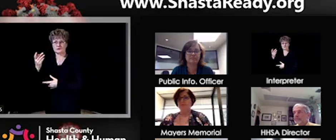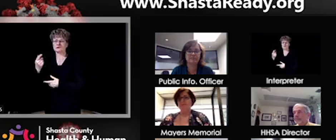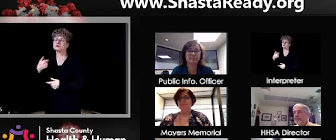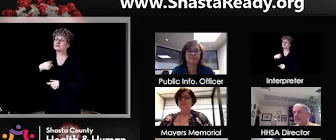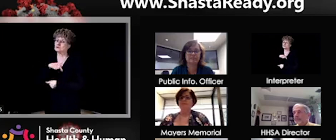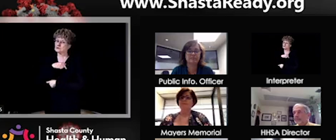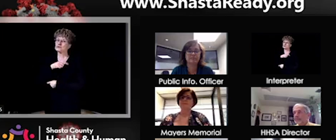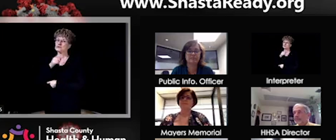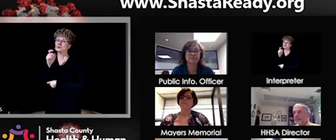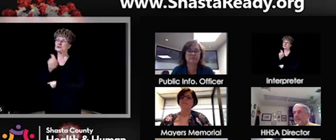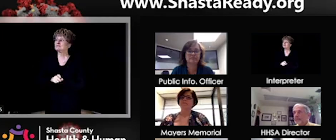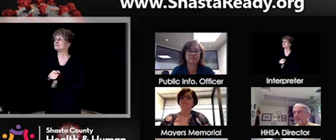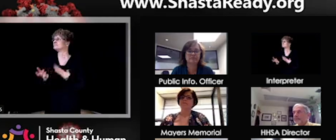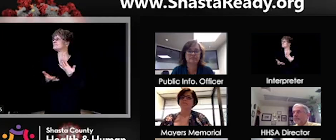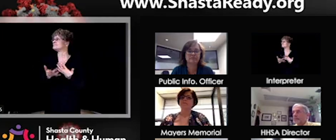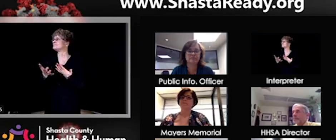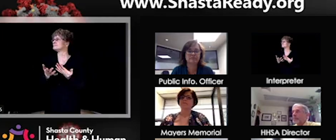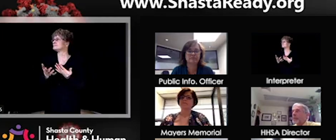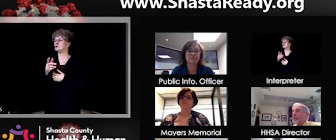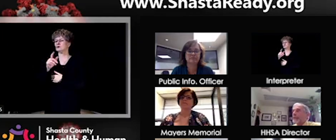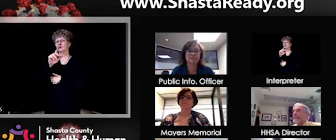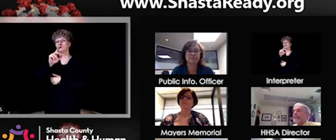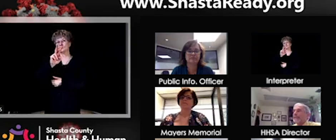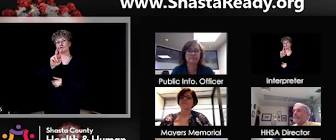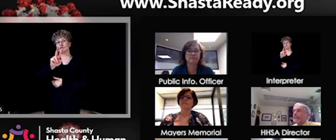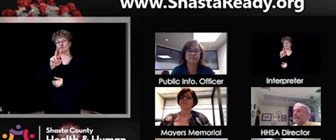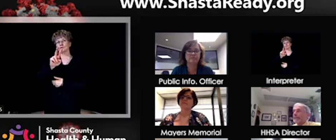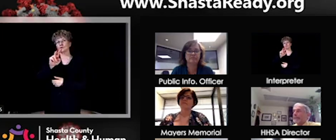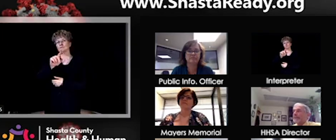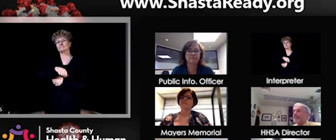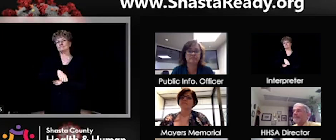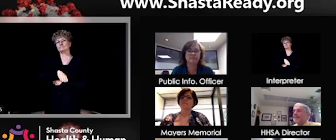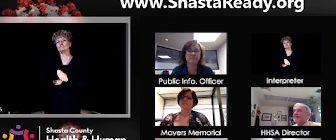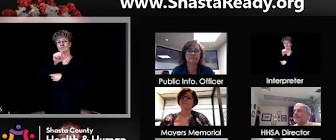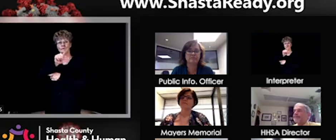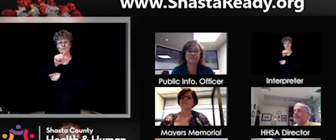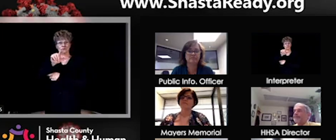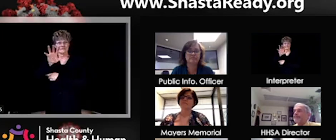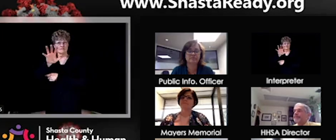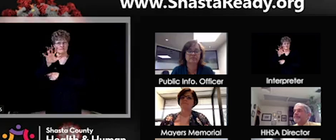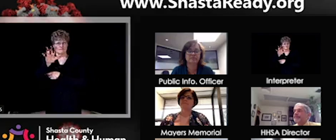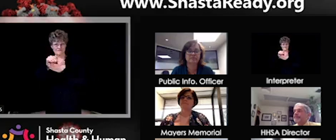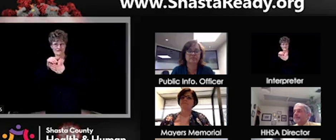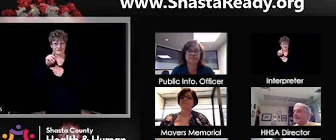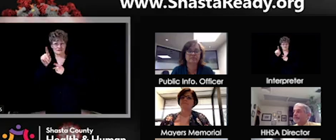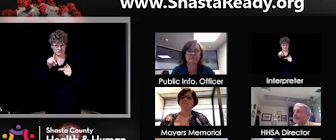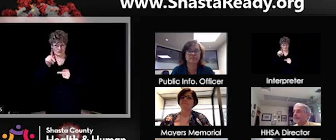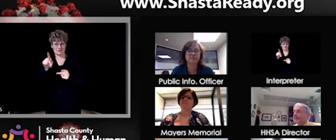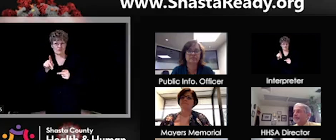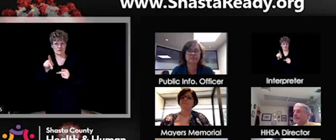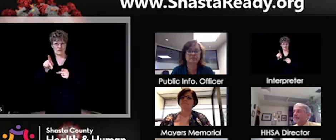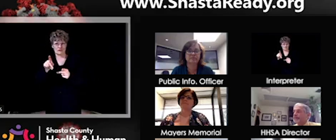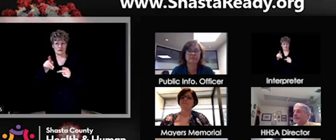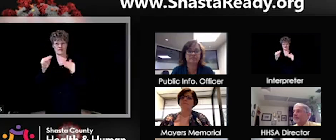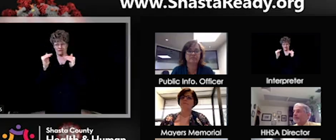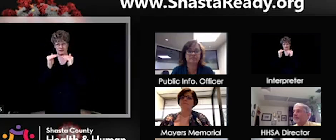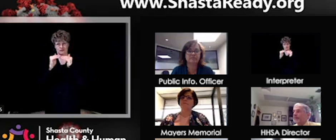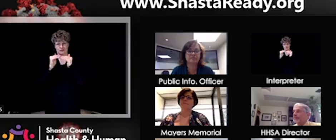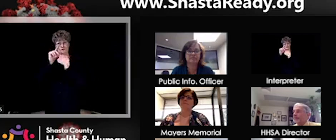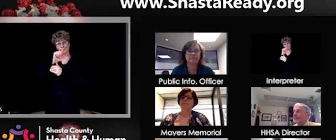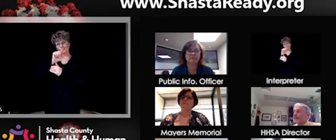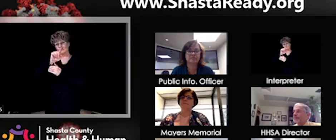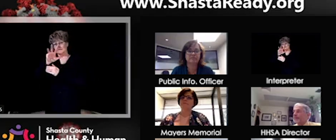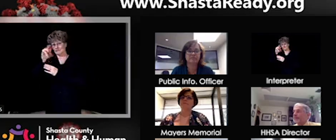have to have about 25,000 people, um, that's 20% of our population, 25,000 people infected,